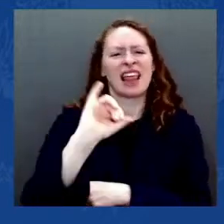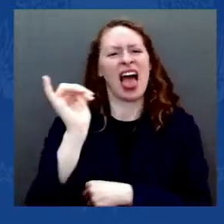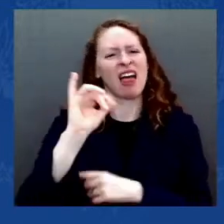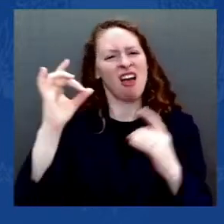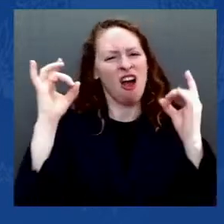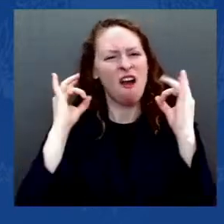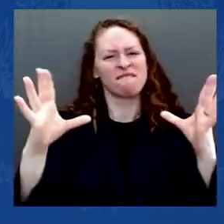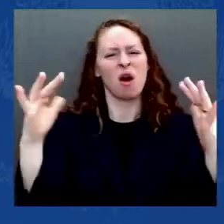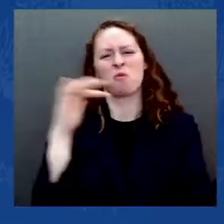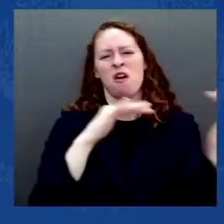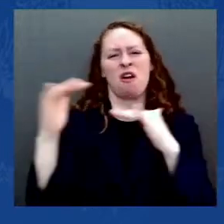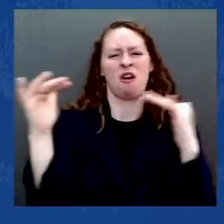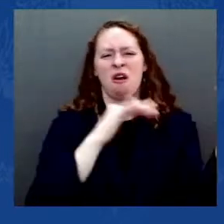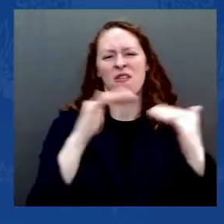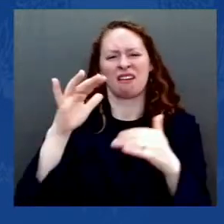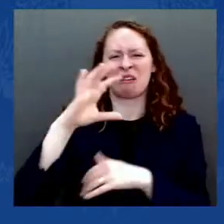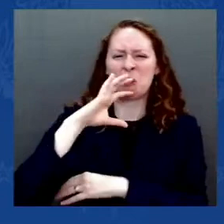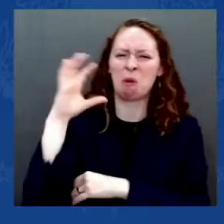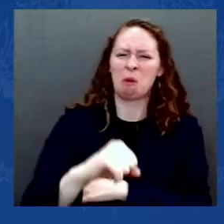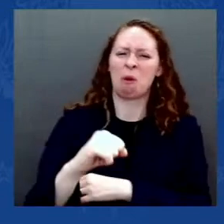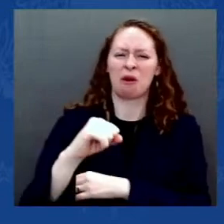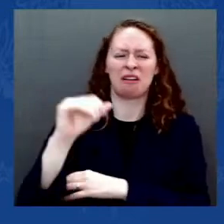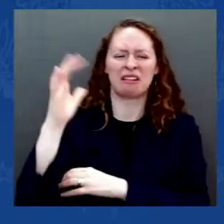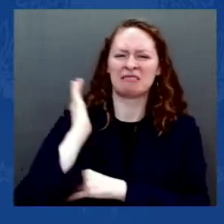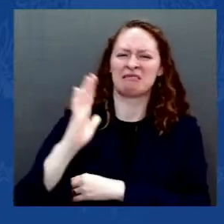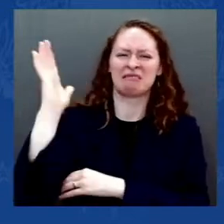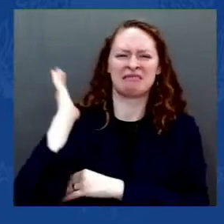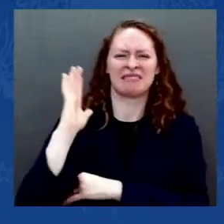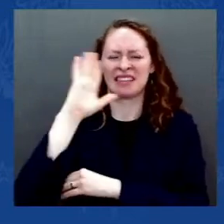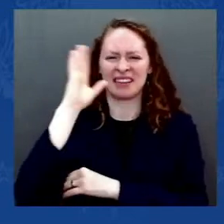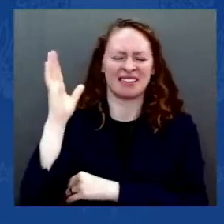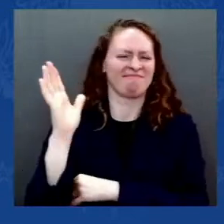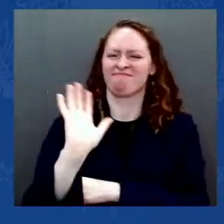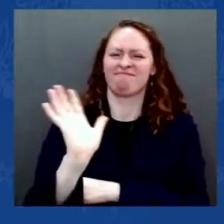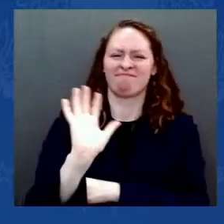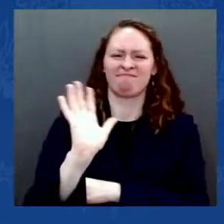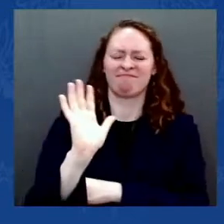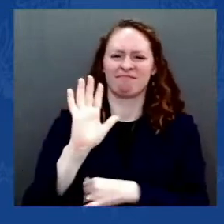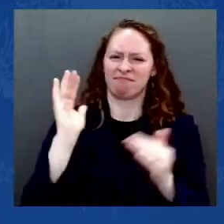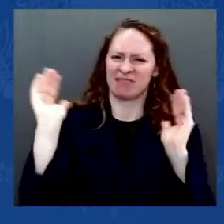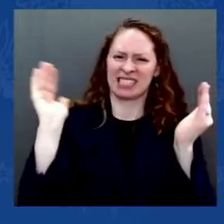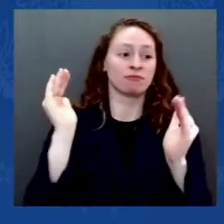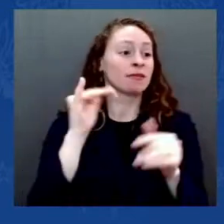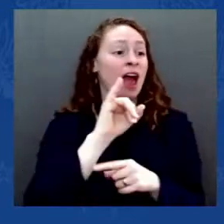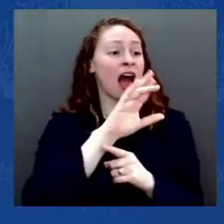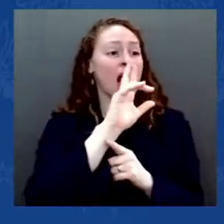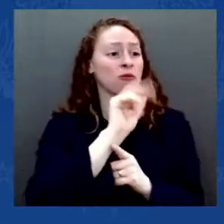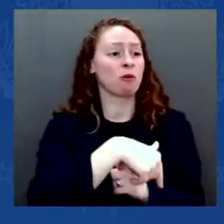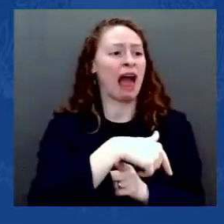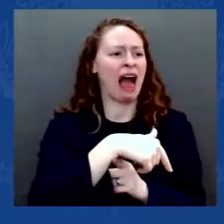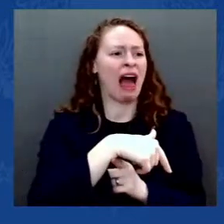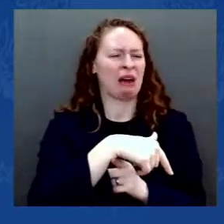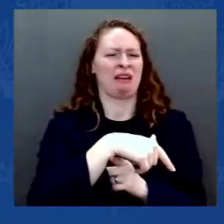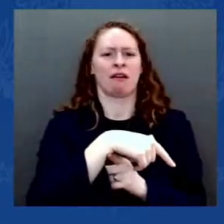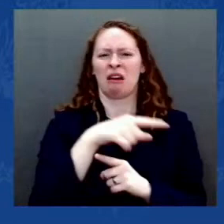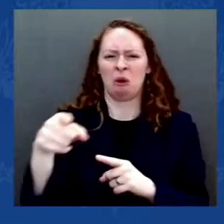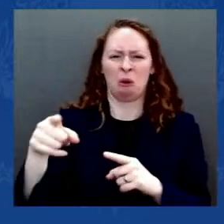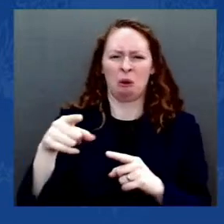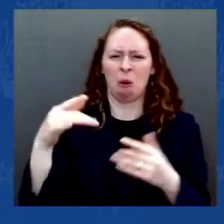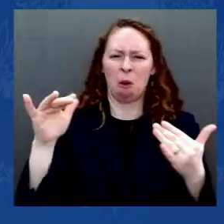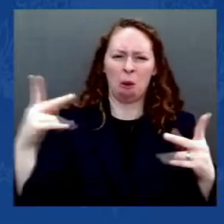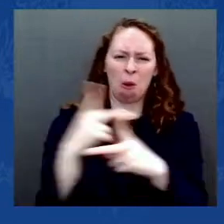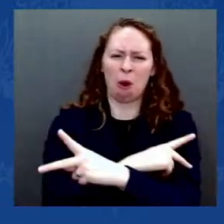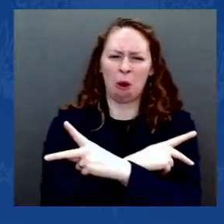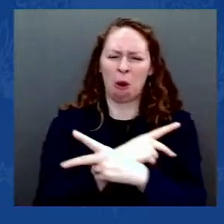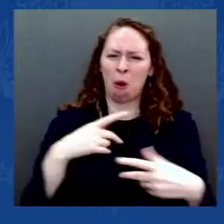They've repeatedly asked since that day, how dare anyone, anyone, diminish, belittle, or deny